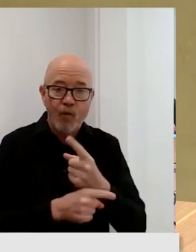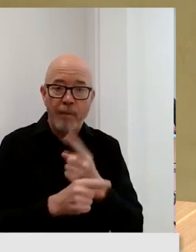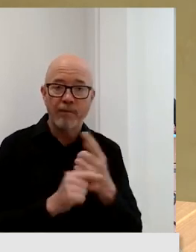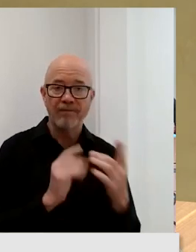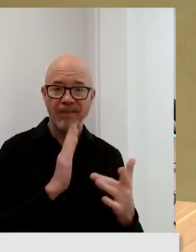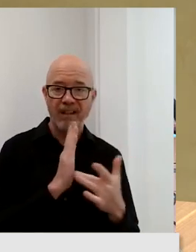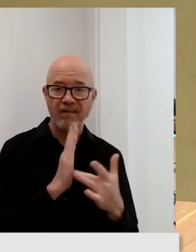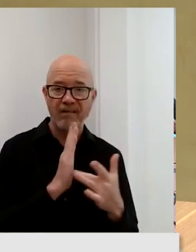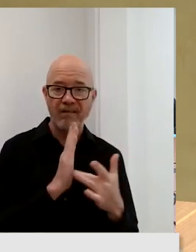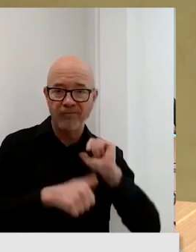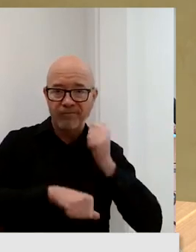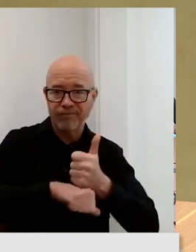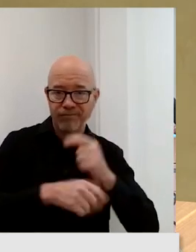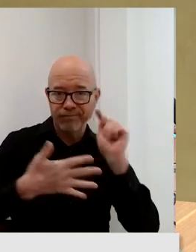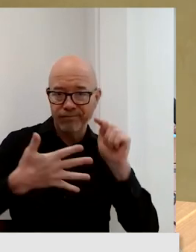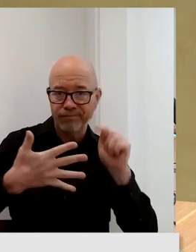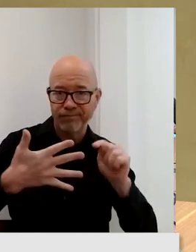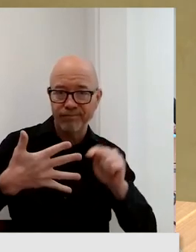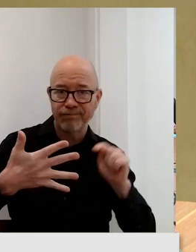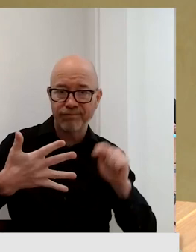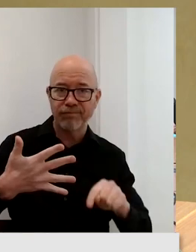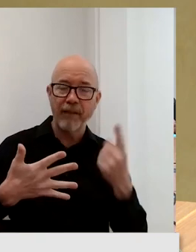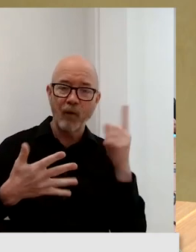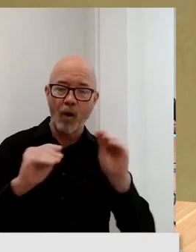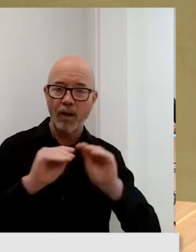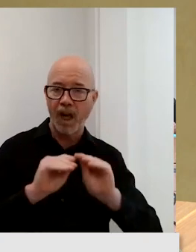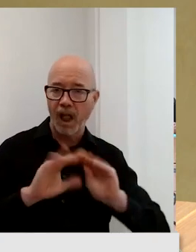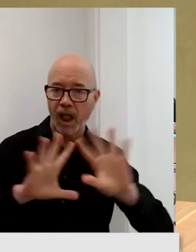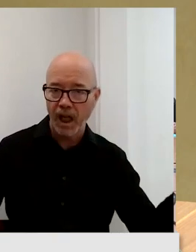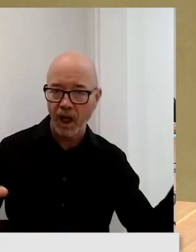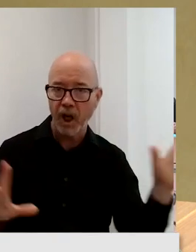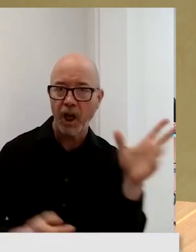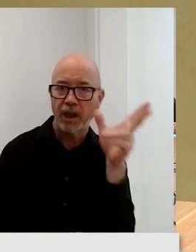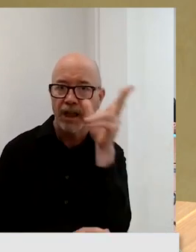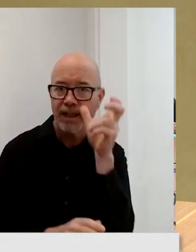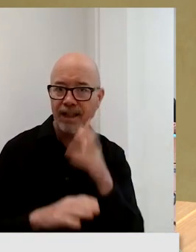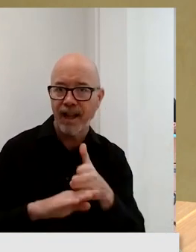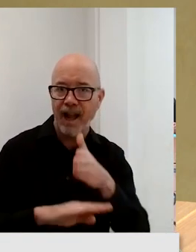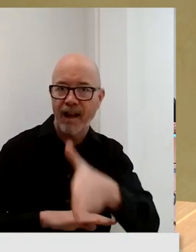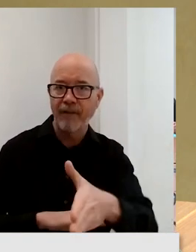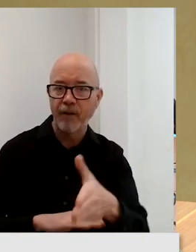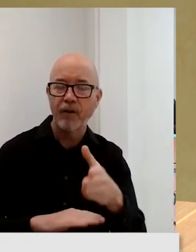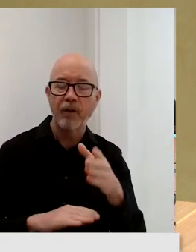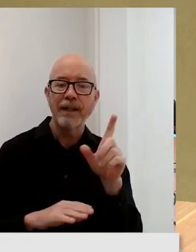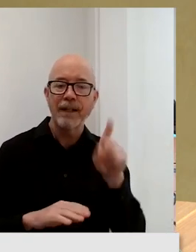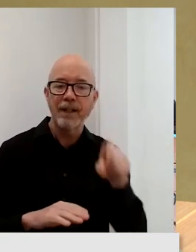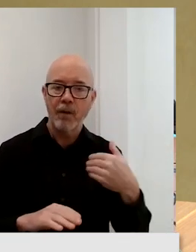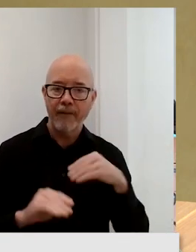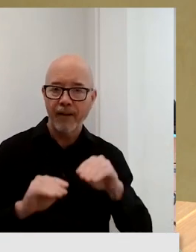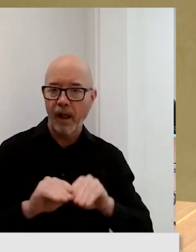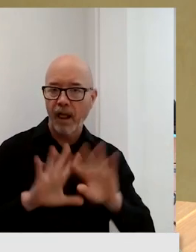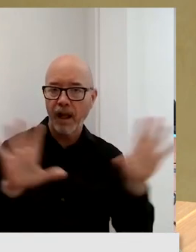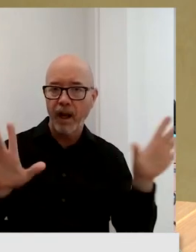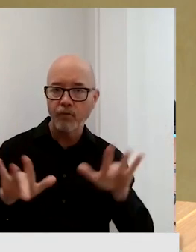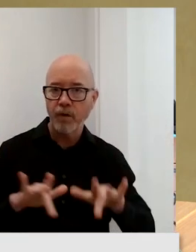bandwidth to support, uh, proper participation and recording. Um,